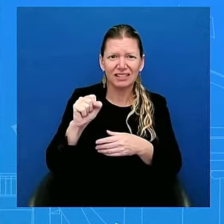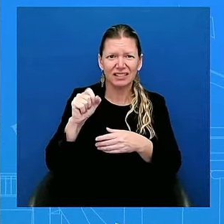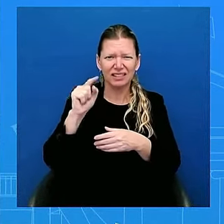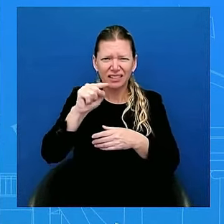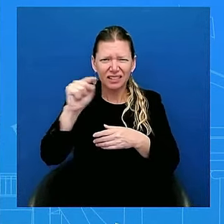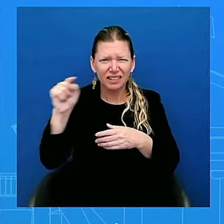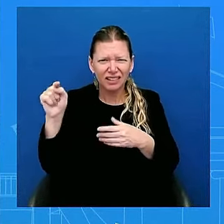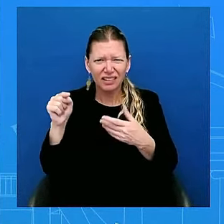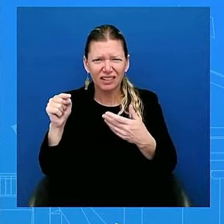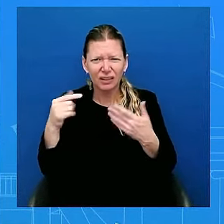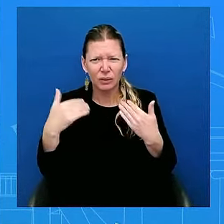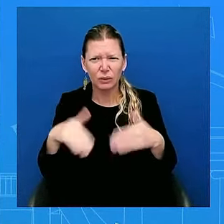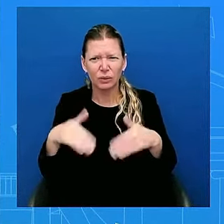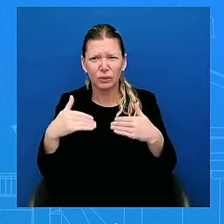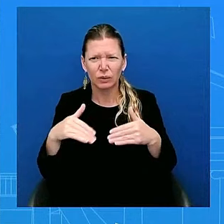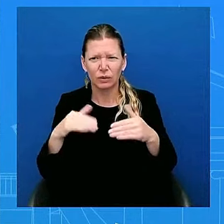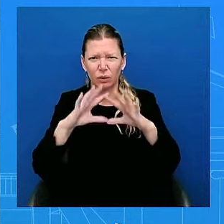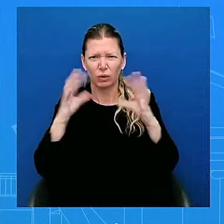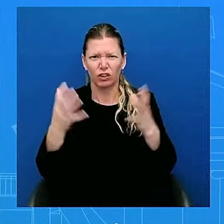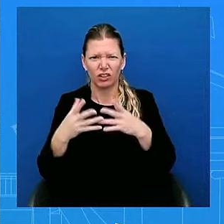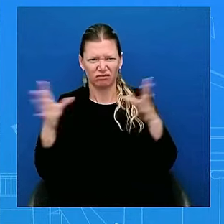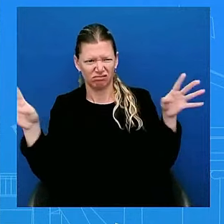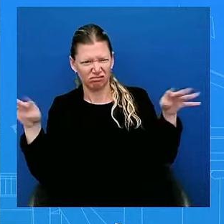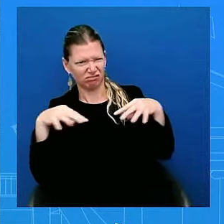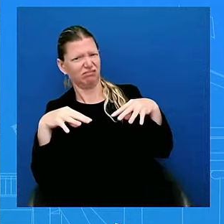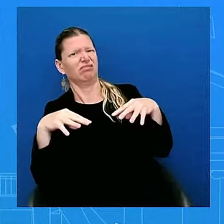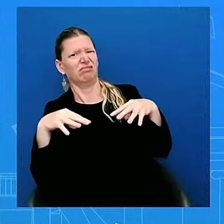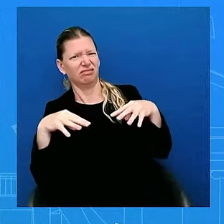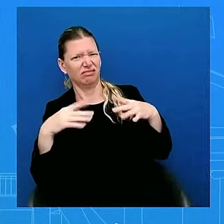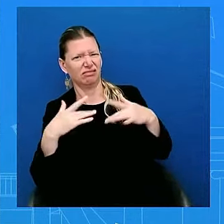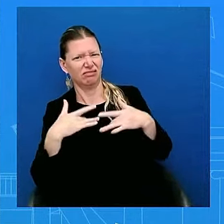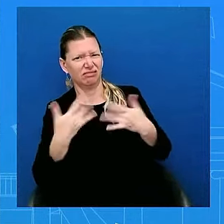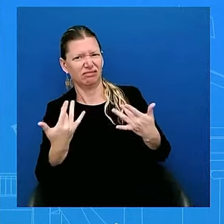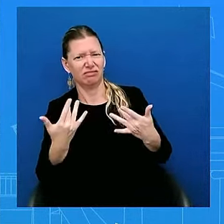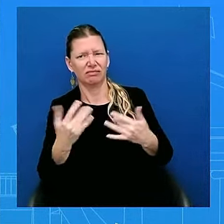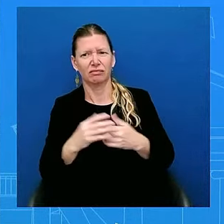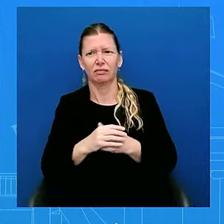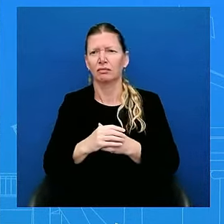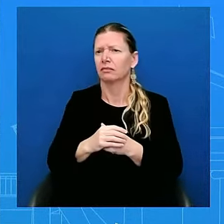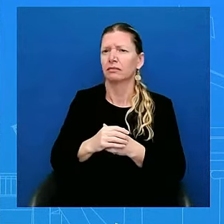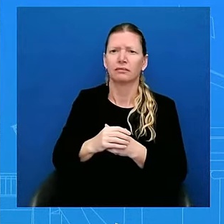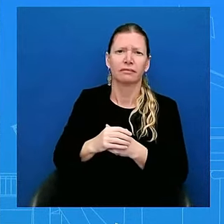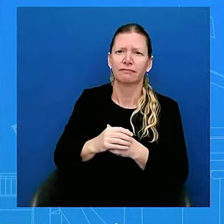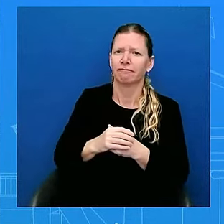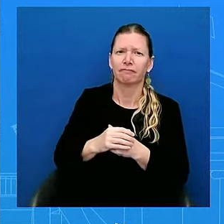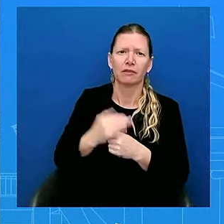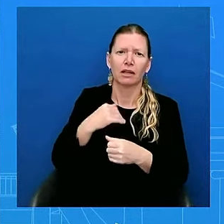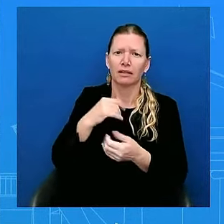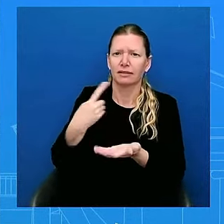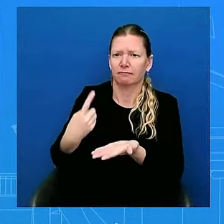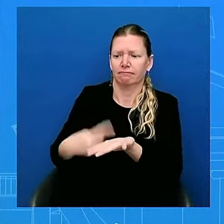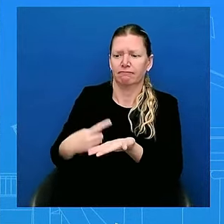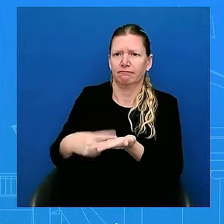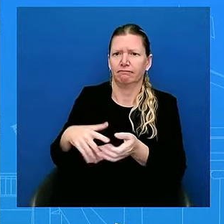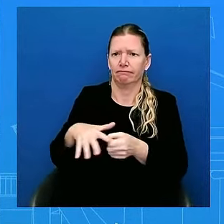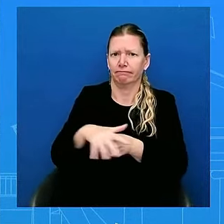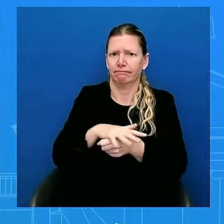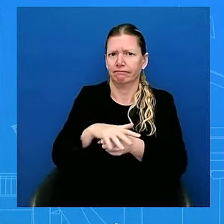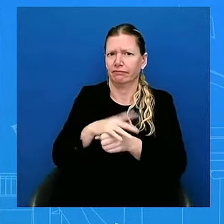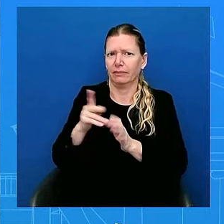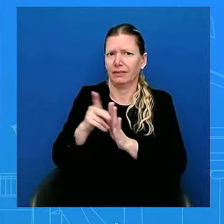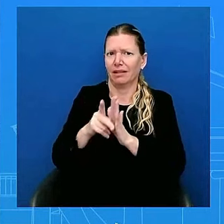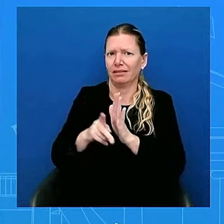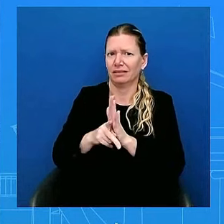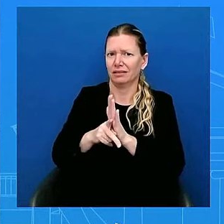to Israelis. That's, you know, I'm not going to speak to domestic politics. I think we've been very clear on our feelings about